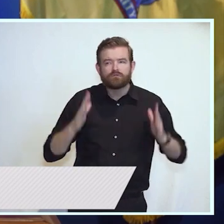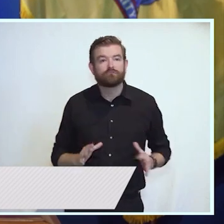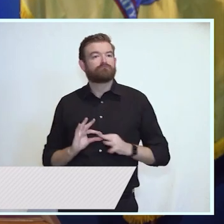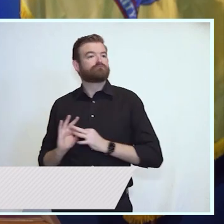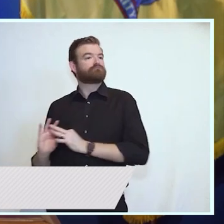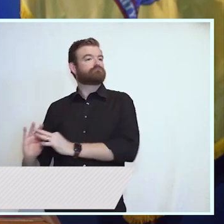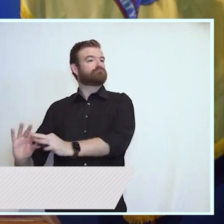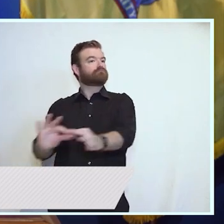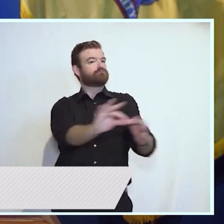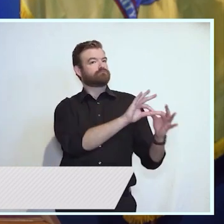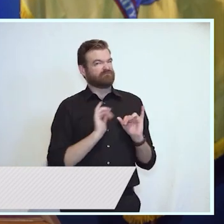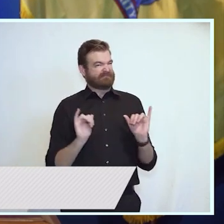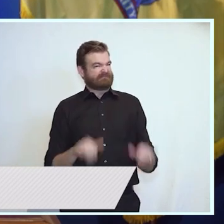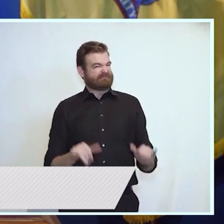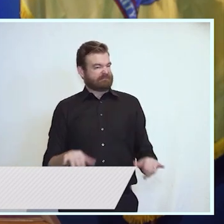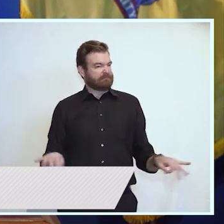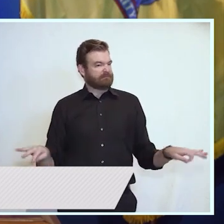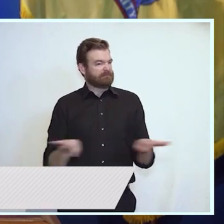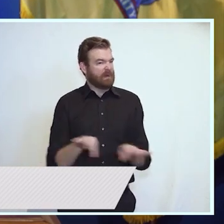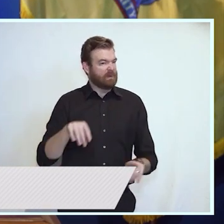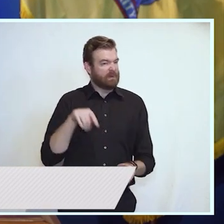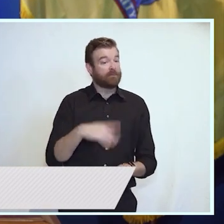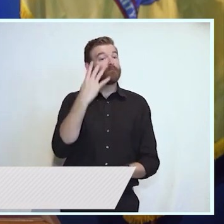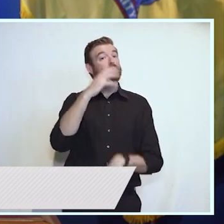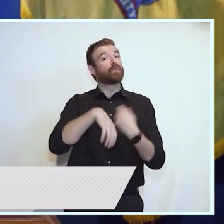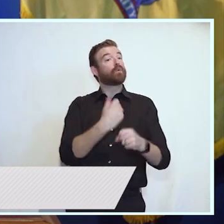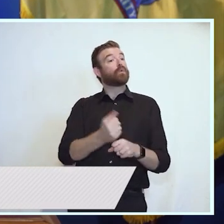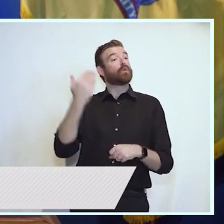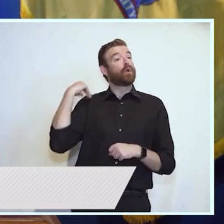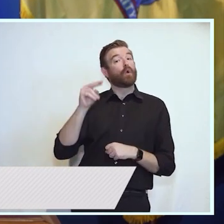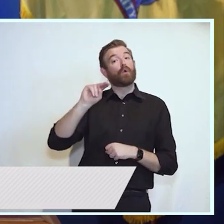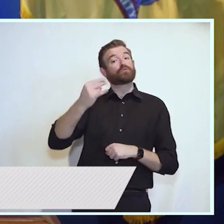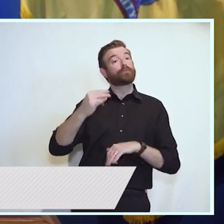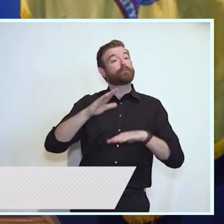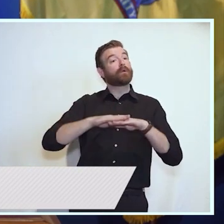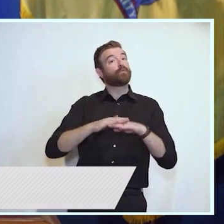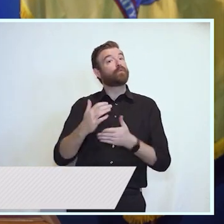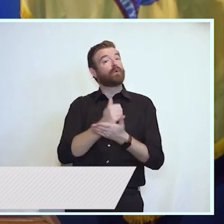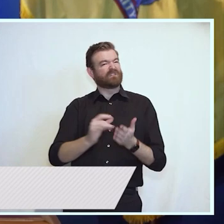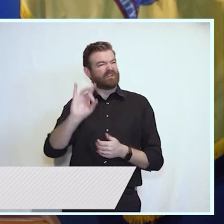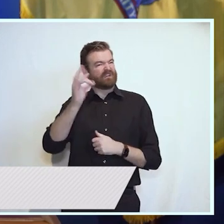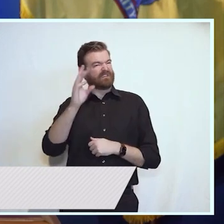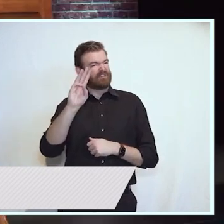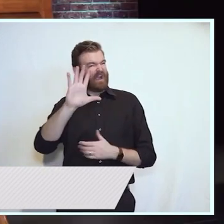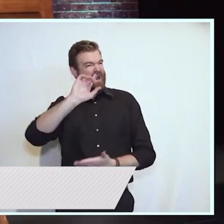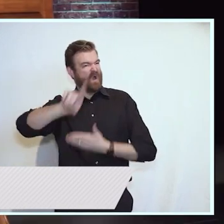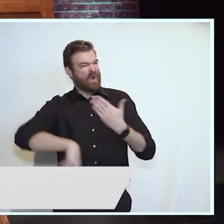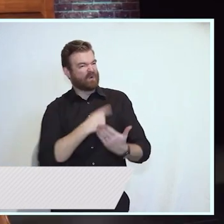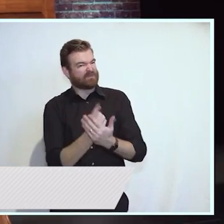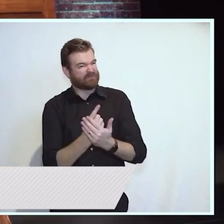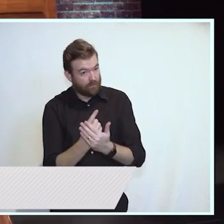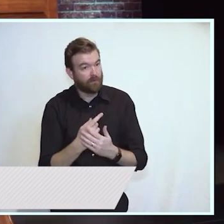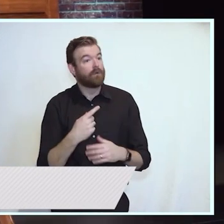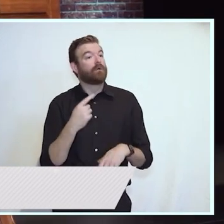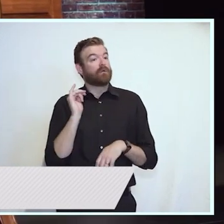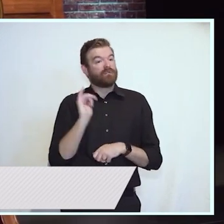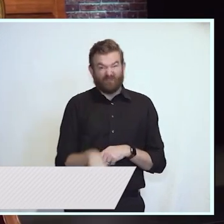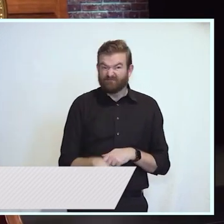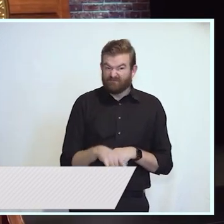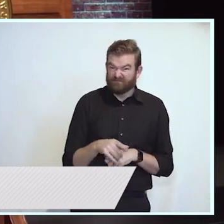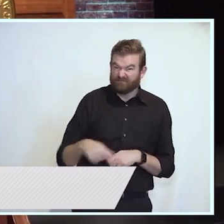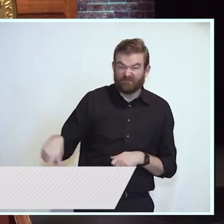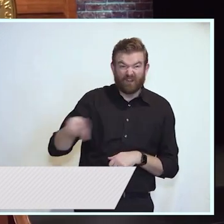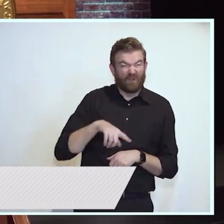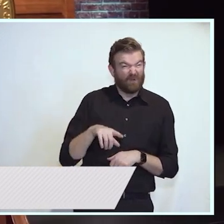Four years ago, New Jersey's minimum wage was $8.65 an hour, a wage